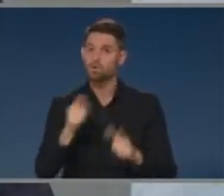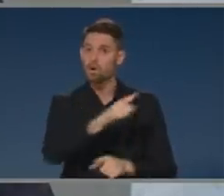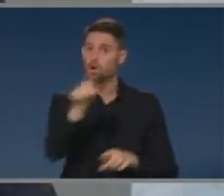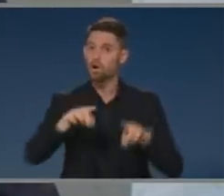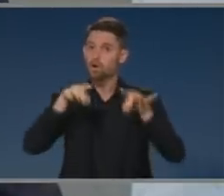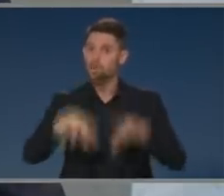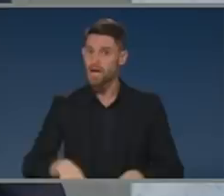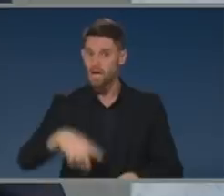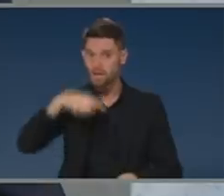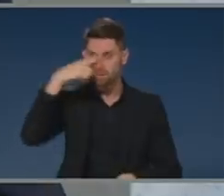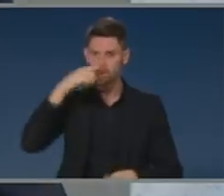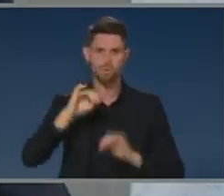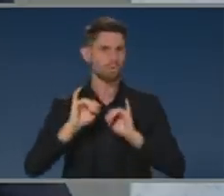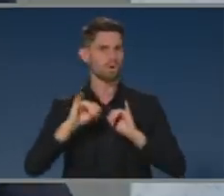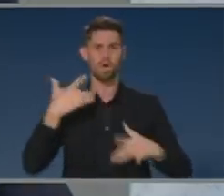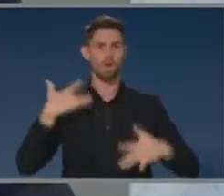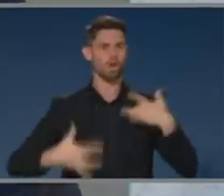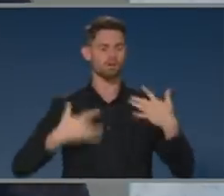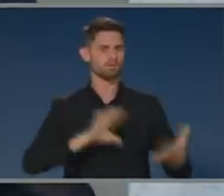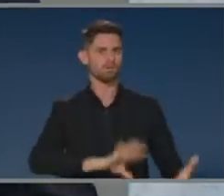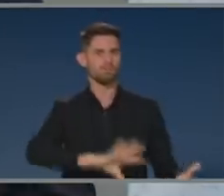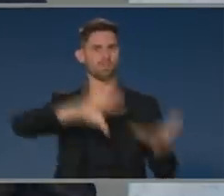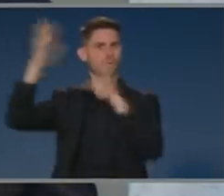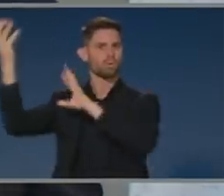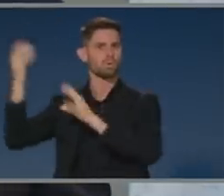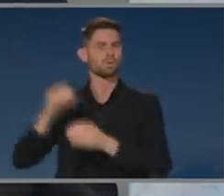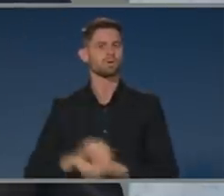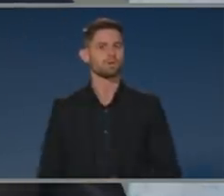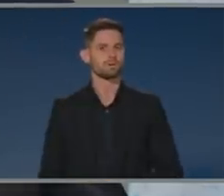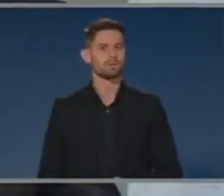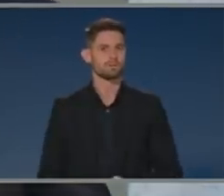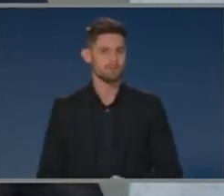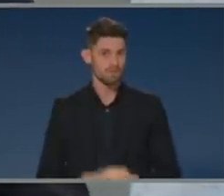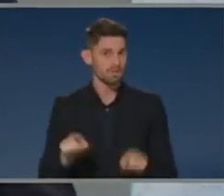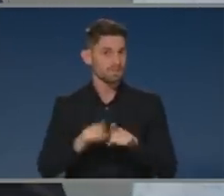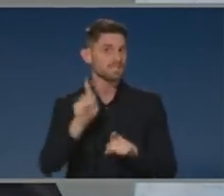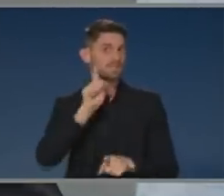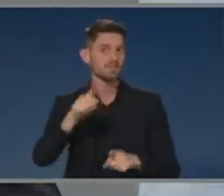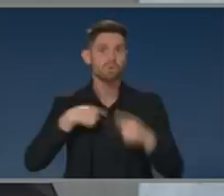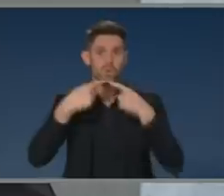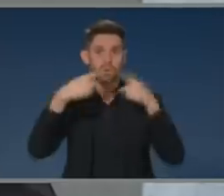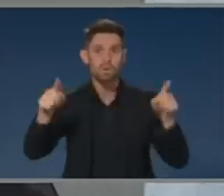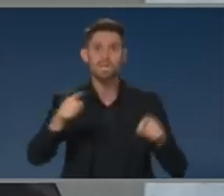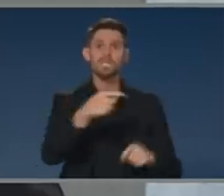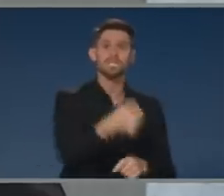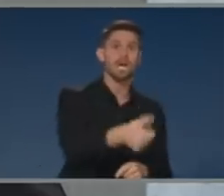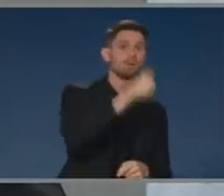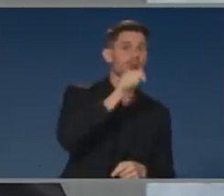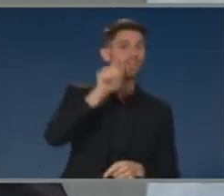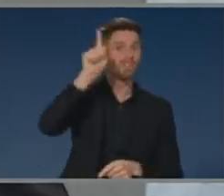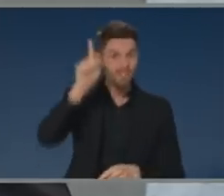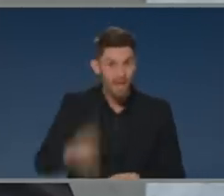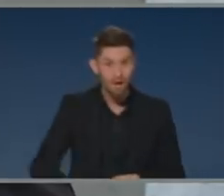reminded so terribly yesterday, with almost 600,000 people having lost jobs.